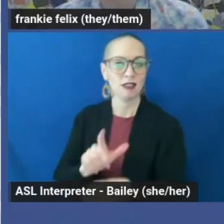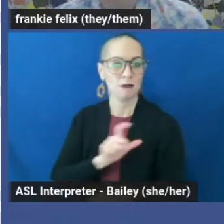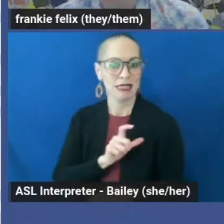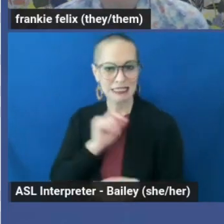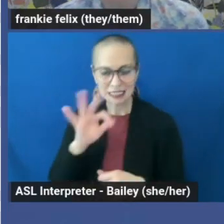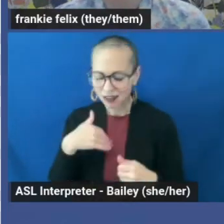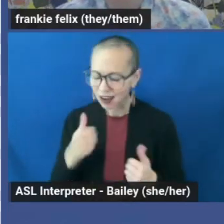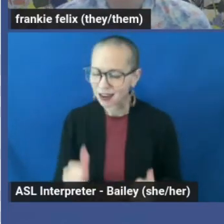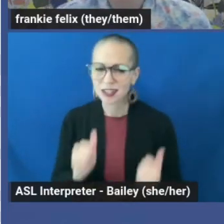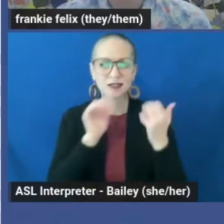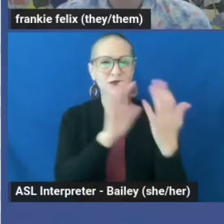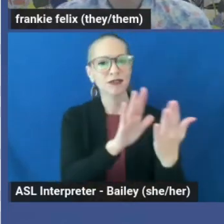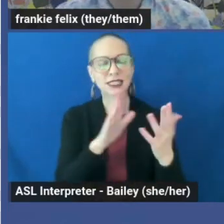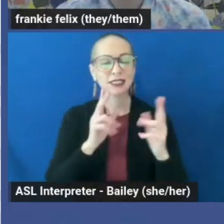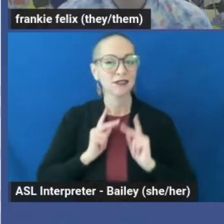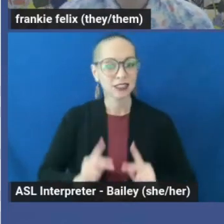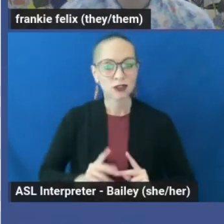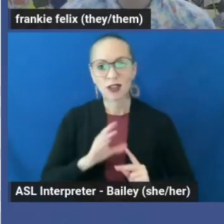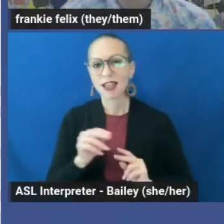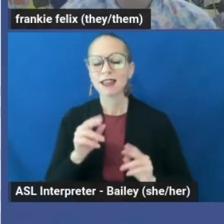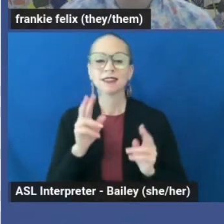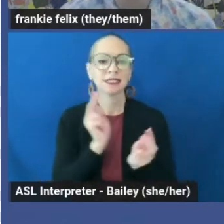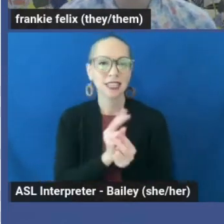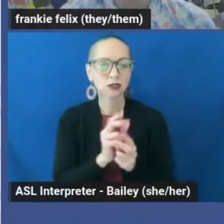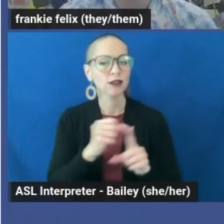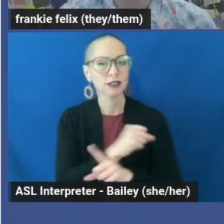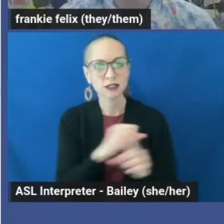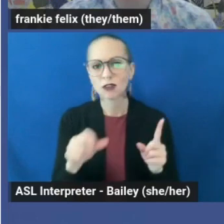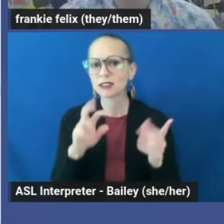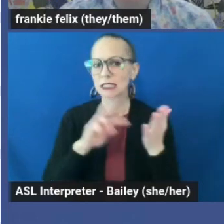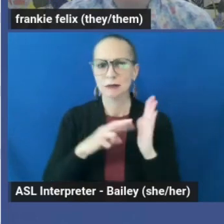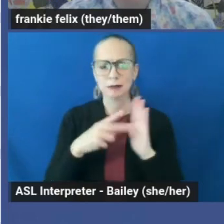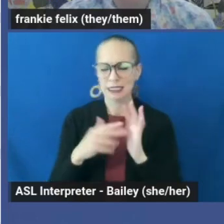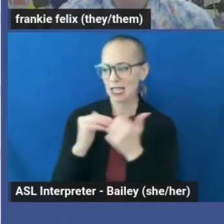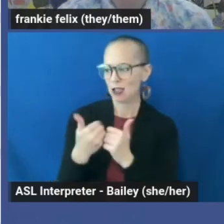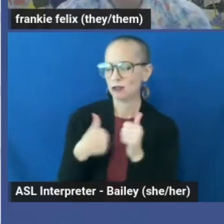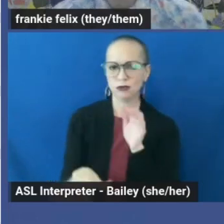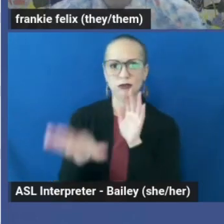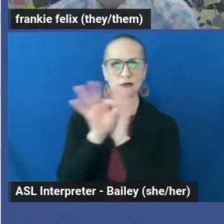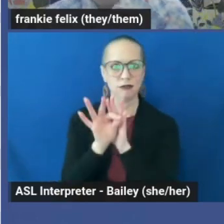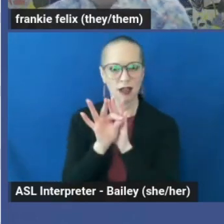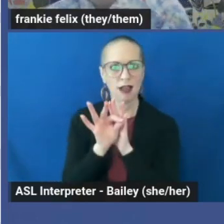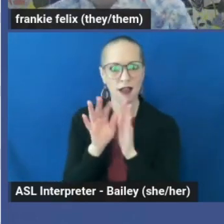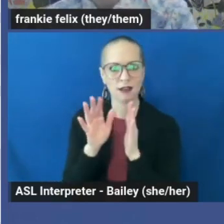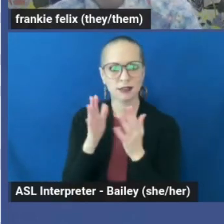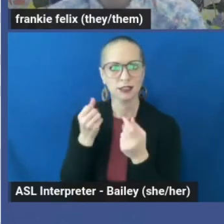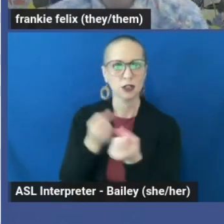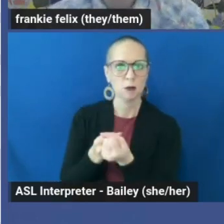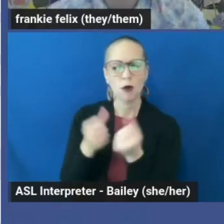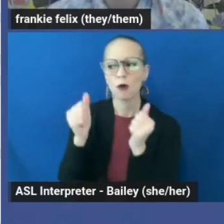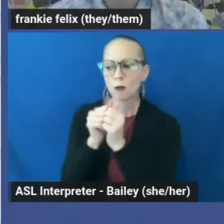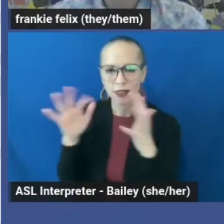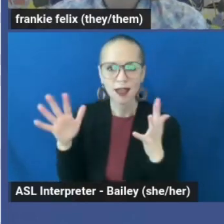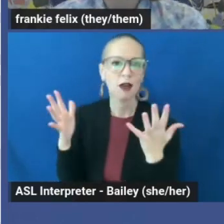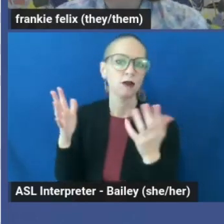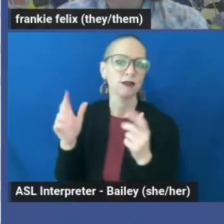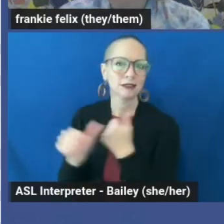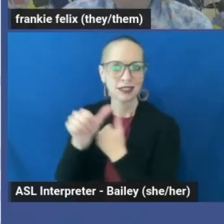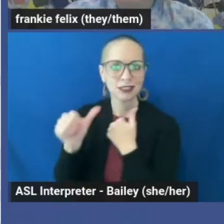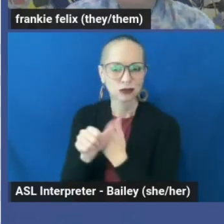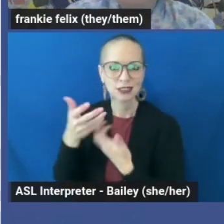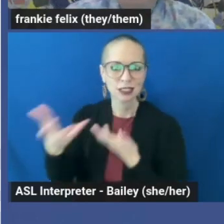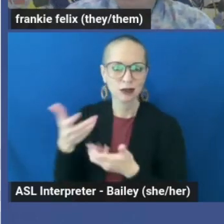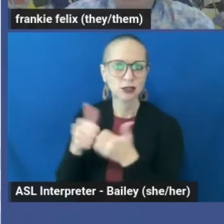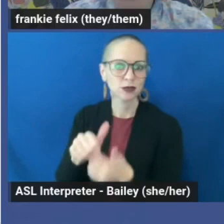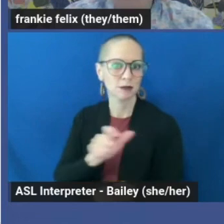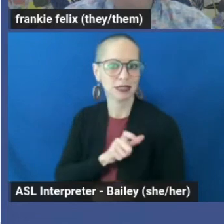physical and sexual assault, it's harder to find support that doesn't involve dangerous interactions with police. Because